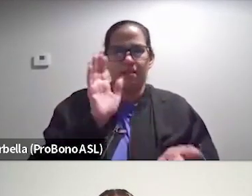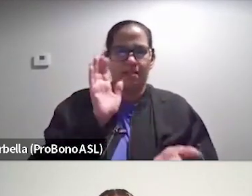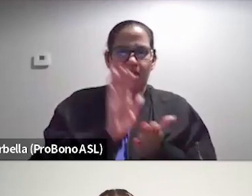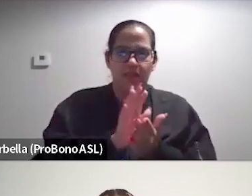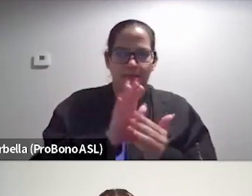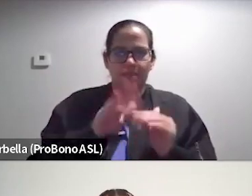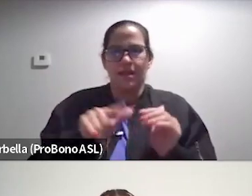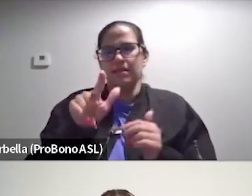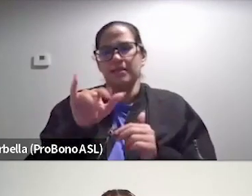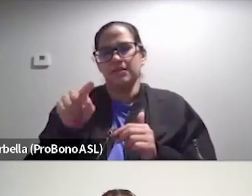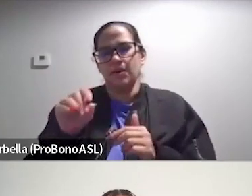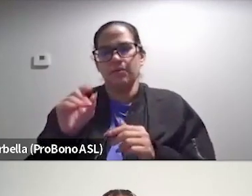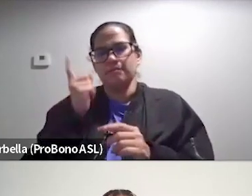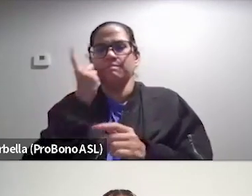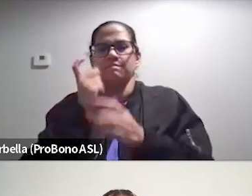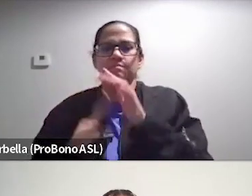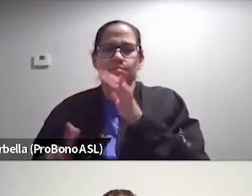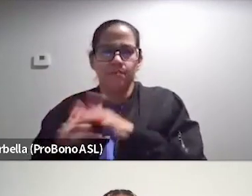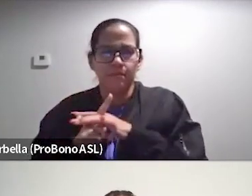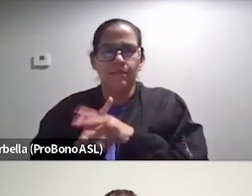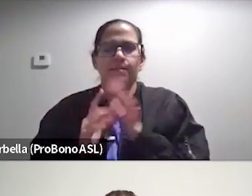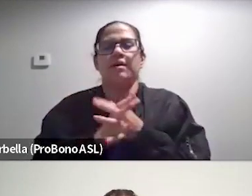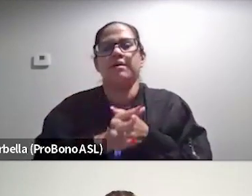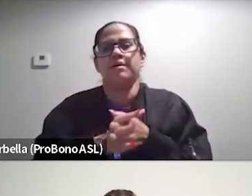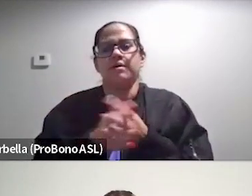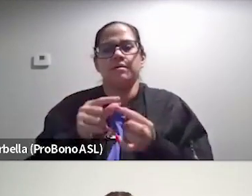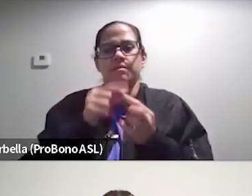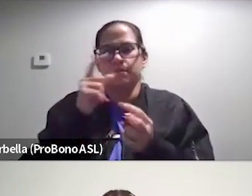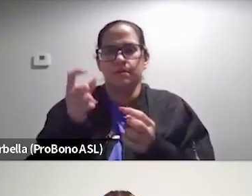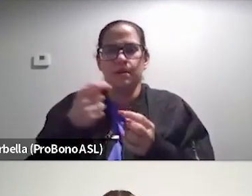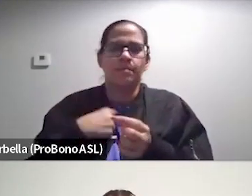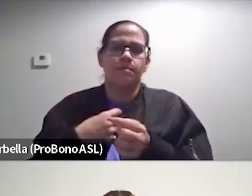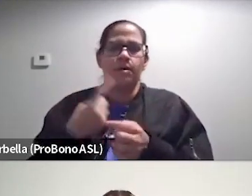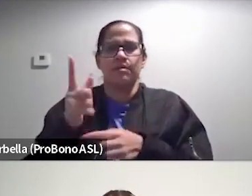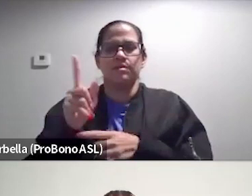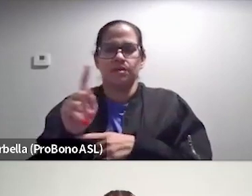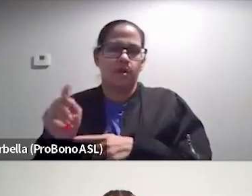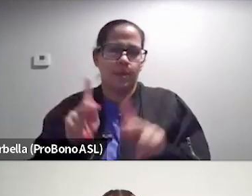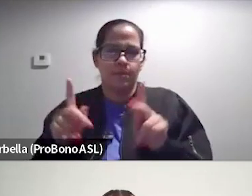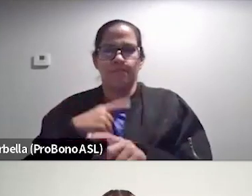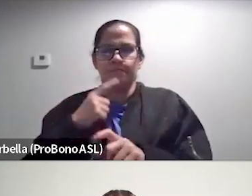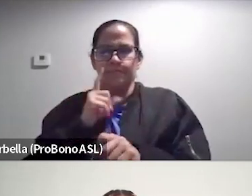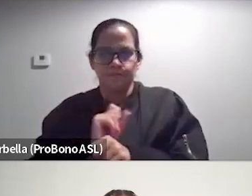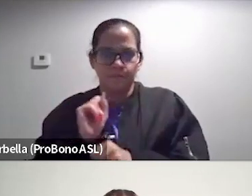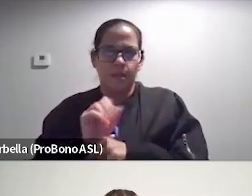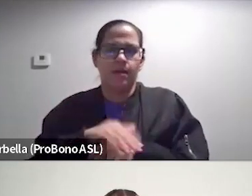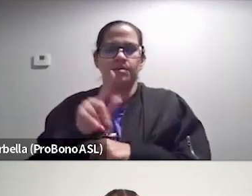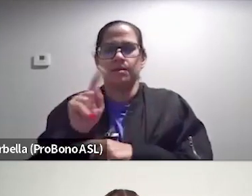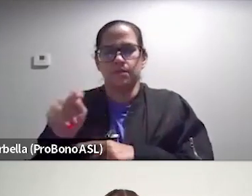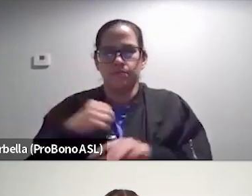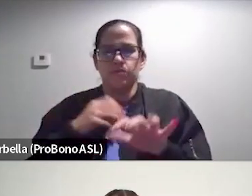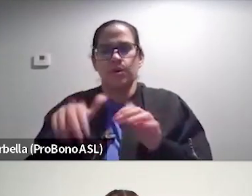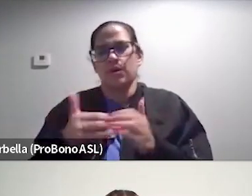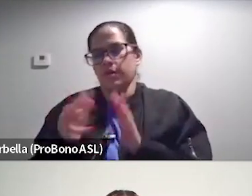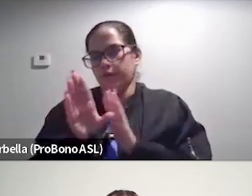Lizzo has popped through. Um, especially cause I am one of the Tik TOK people. I am definitely on Tik TOK. I'm definitely doing all the